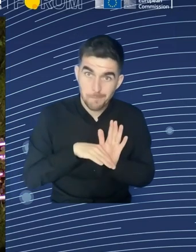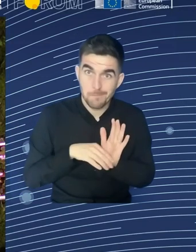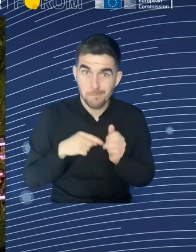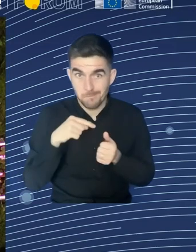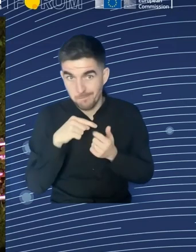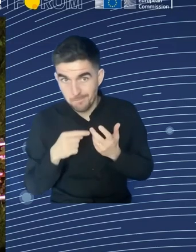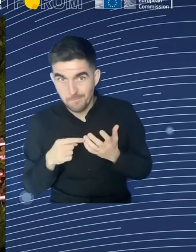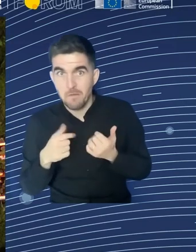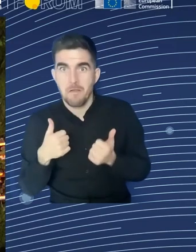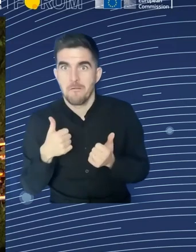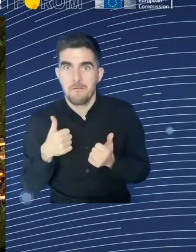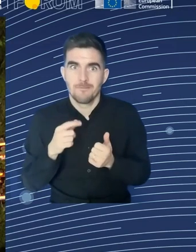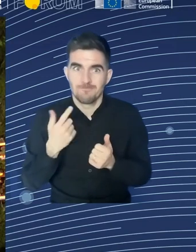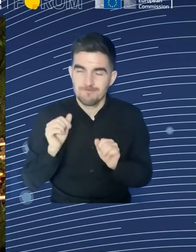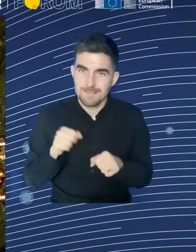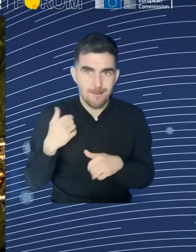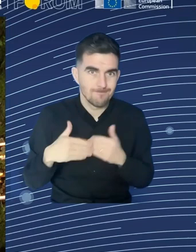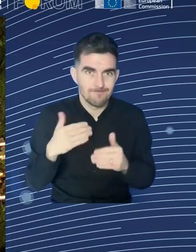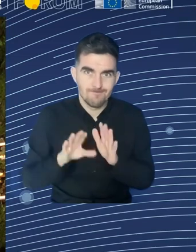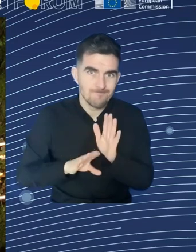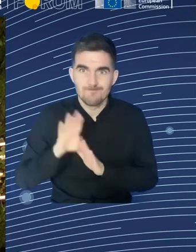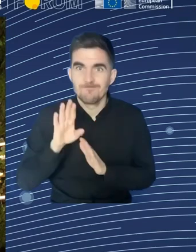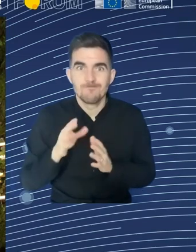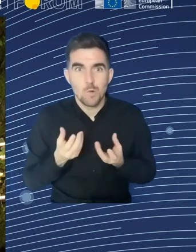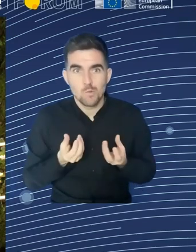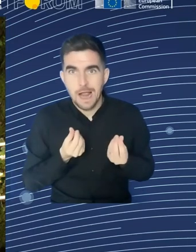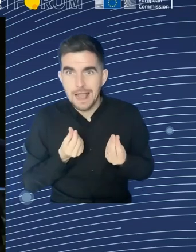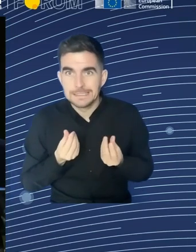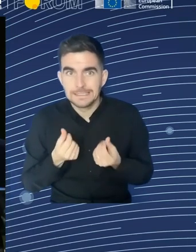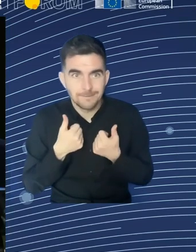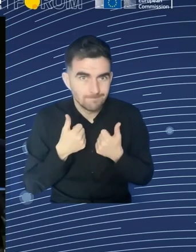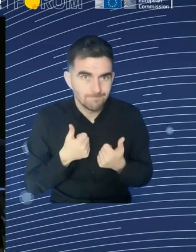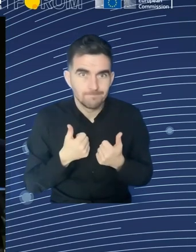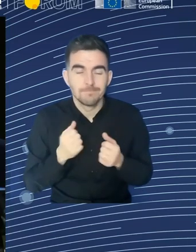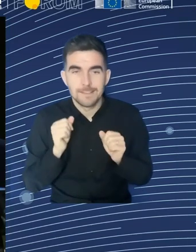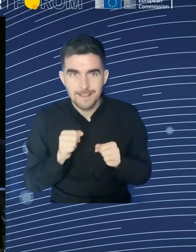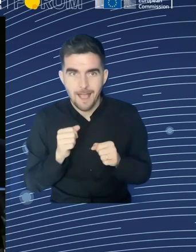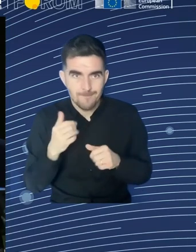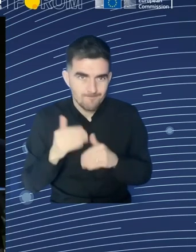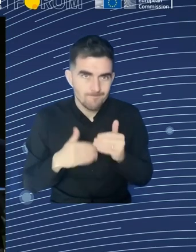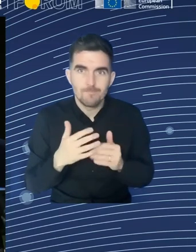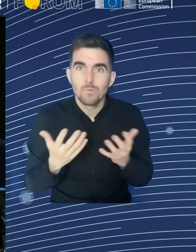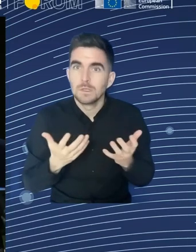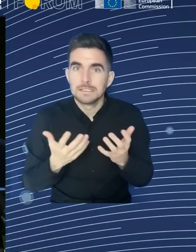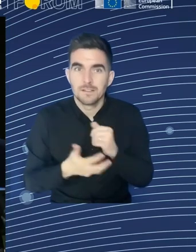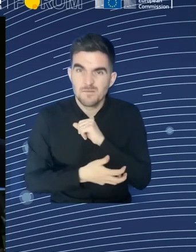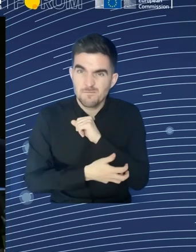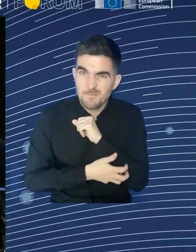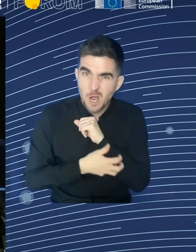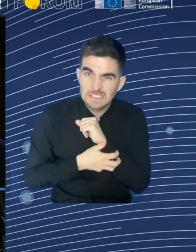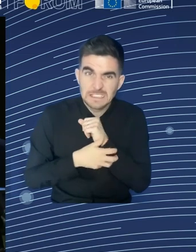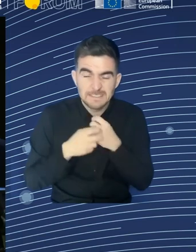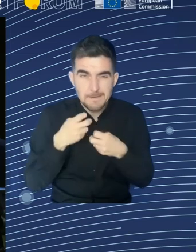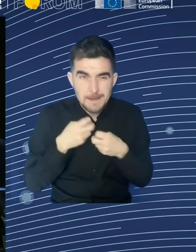will help us to address educational disparities, and also healthcare access. And,